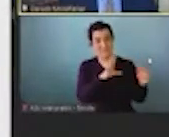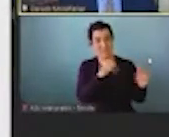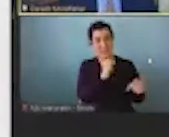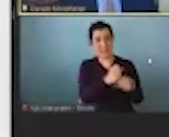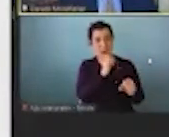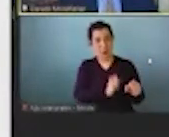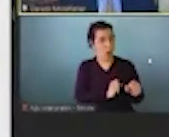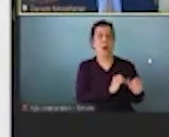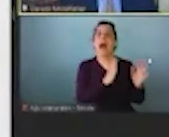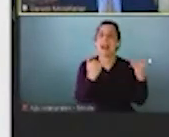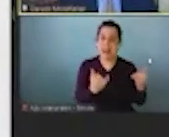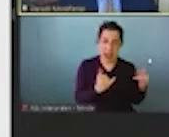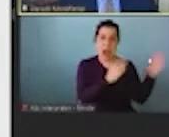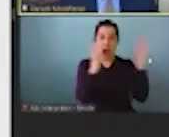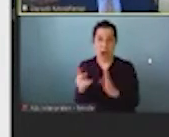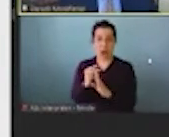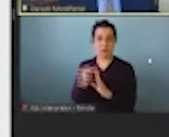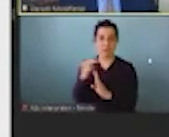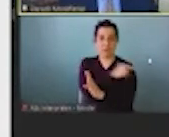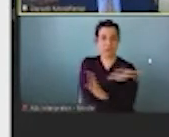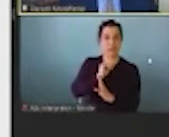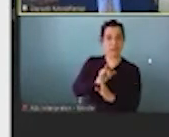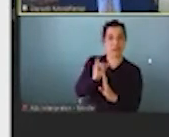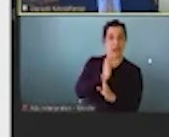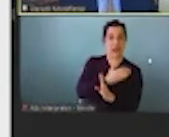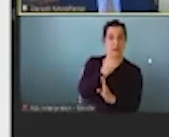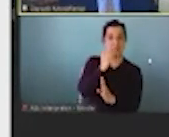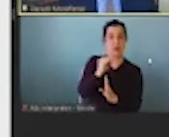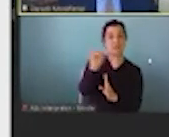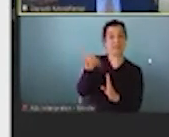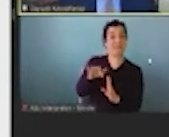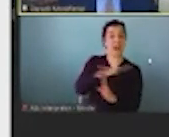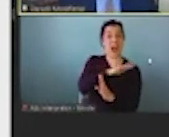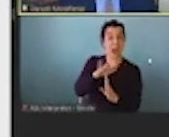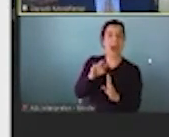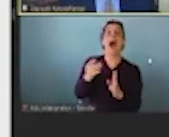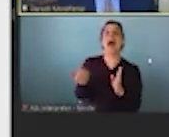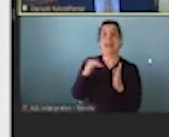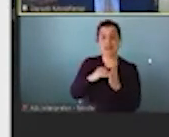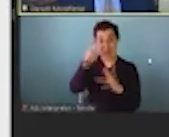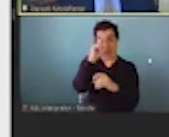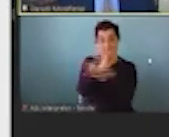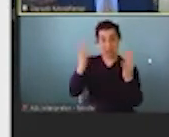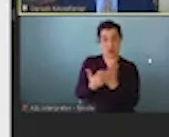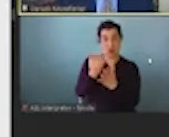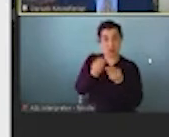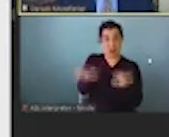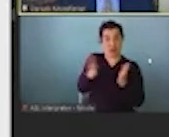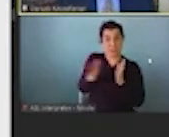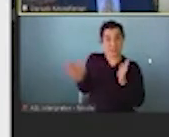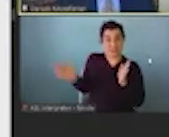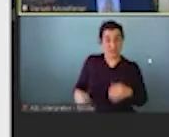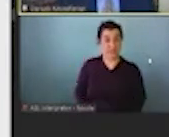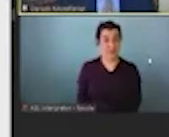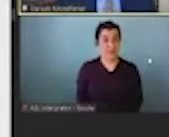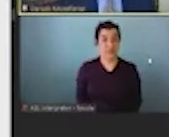it's time to step back, look at our food and nutrition system and reimagine new solutions. So I think it's fair to say